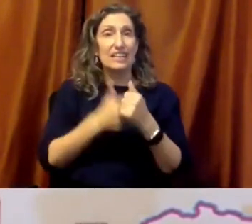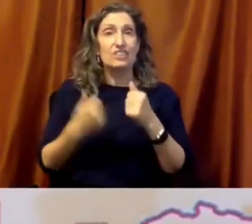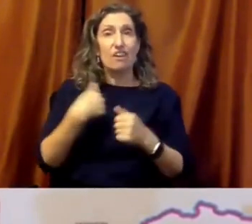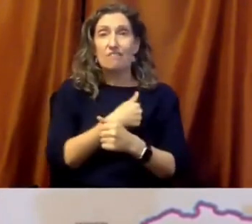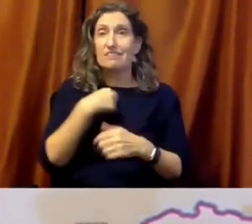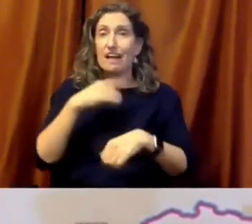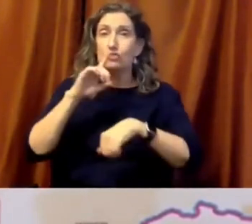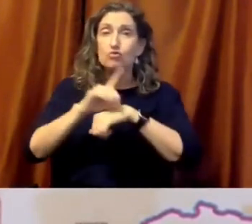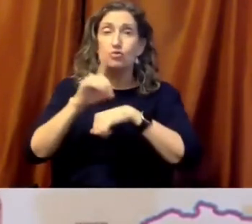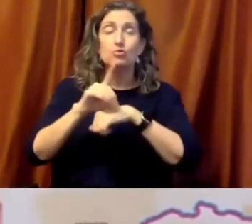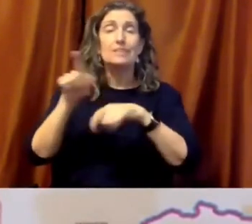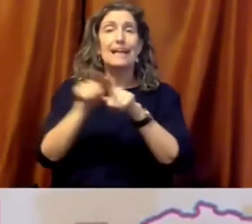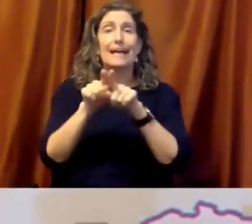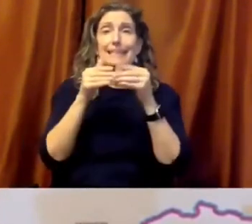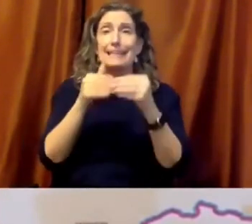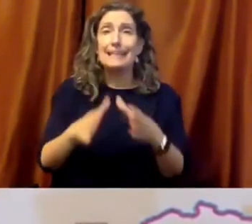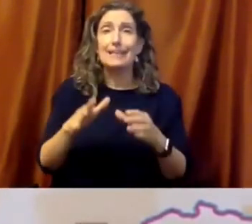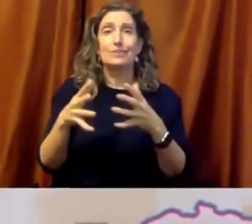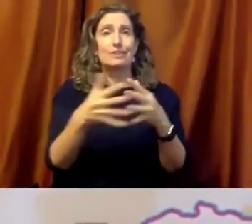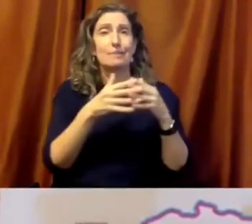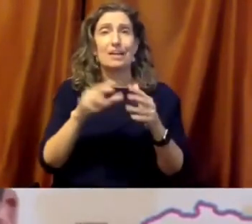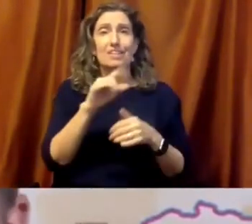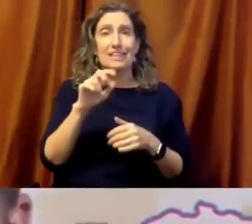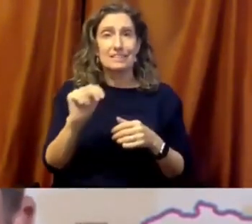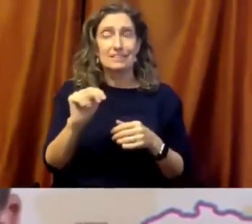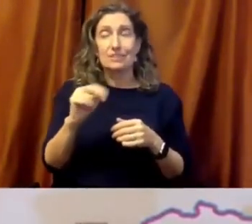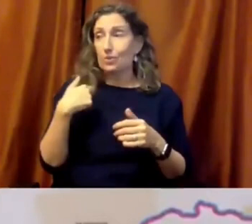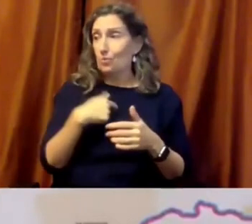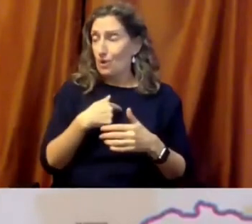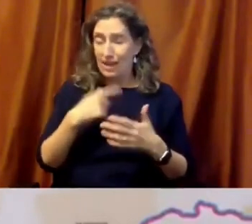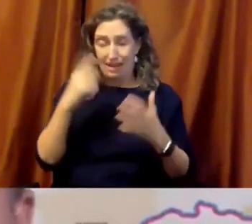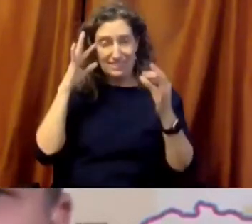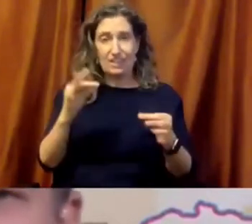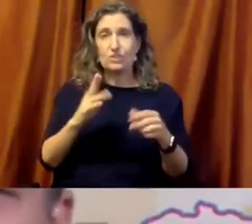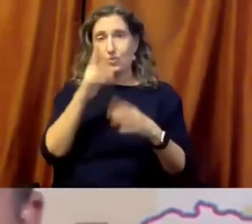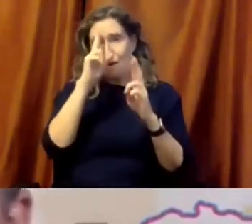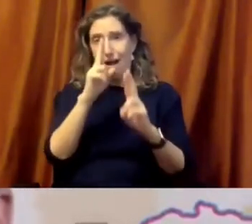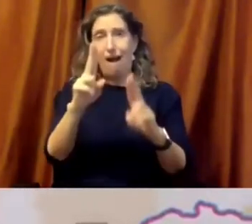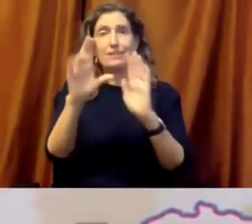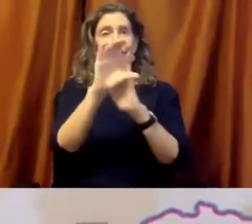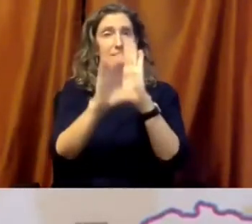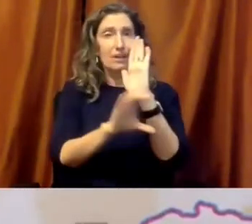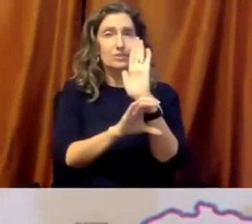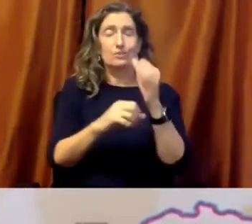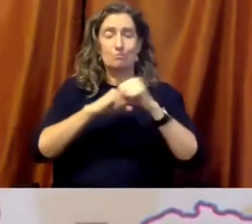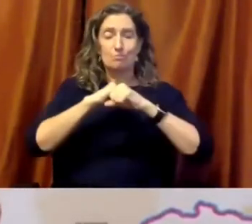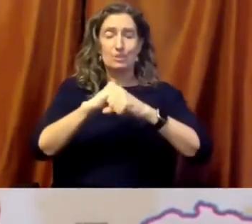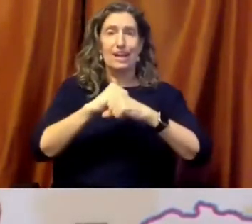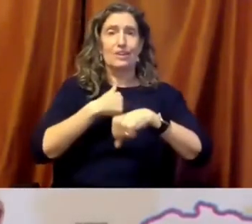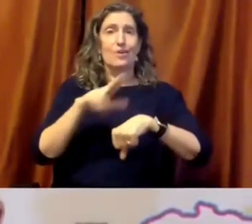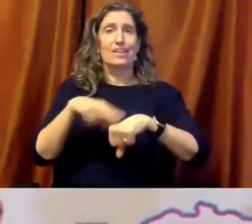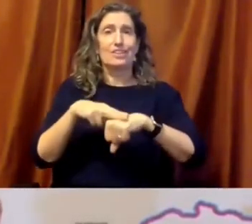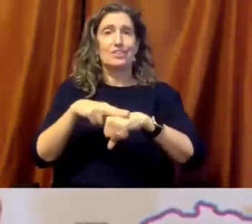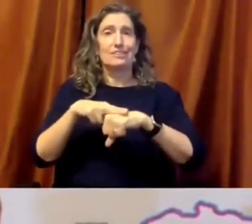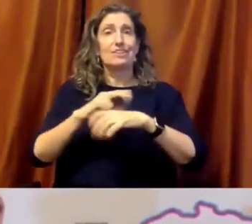and protect our nation to defend the truth and to defeat the lies. After the last four years, these